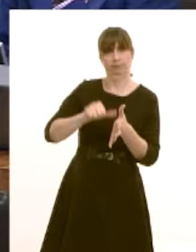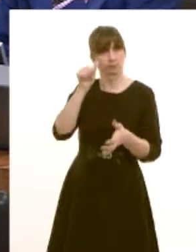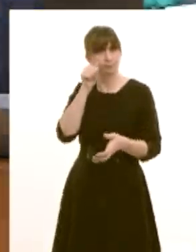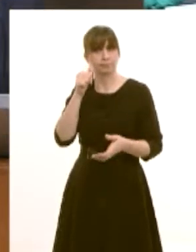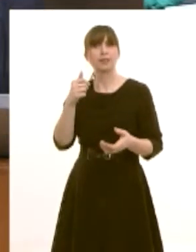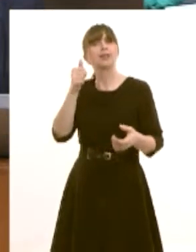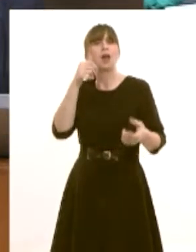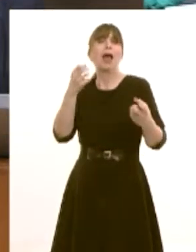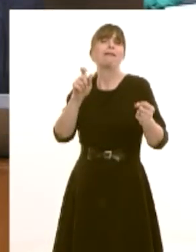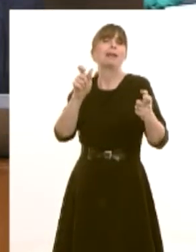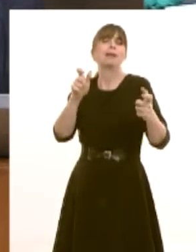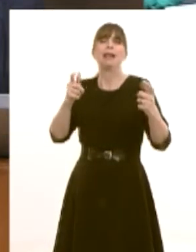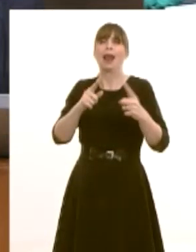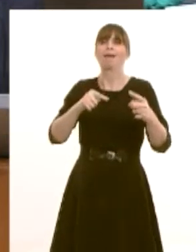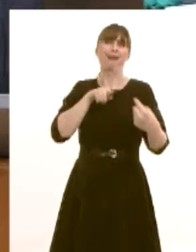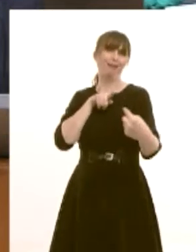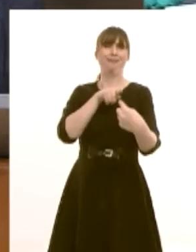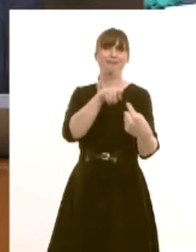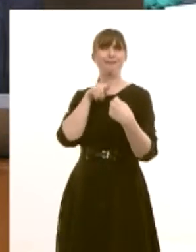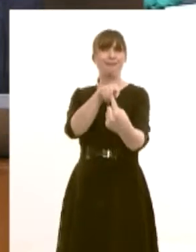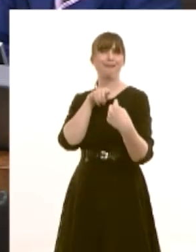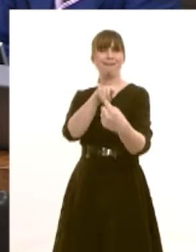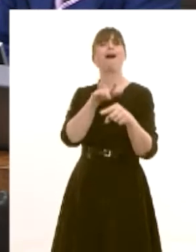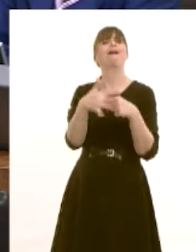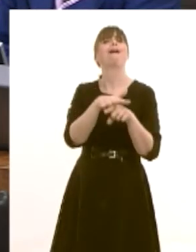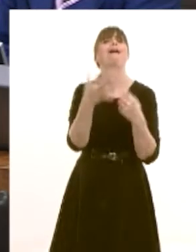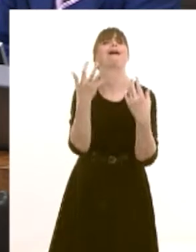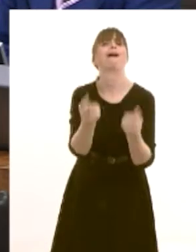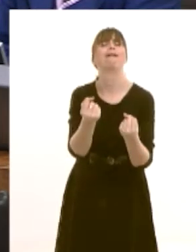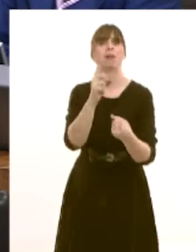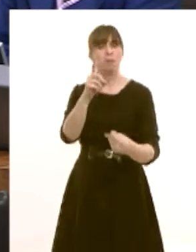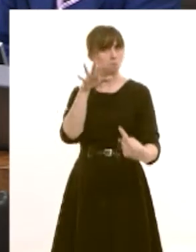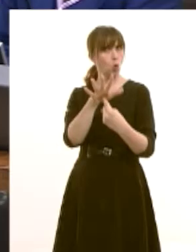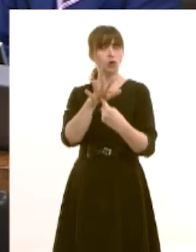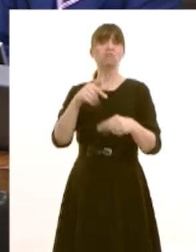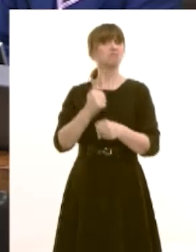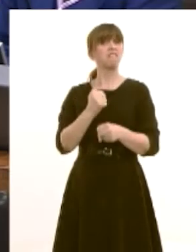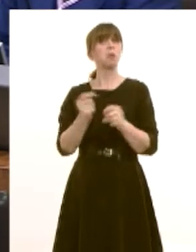an element of theater but it has a serious element and that is to test uh forensically what uh what government does